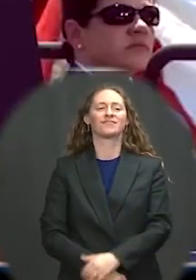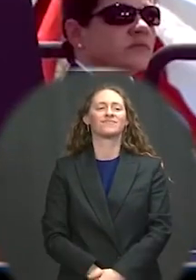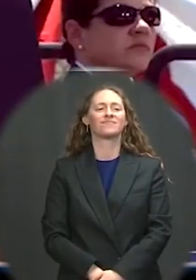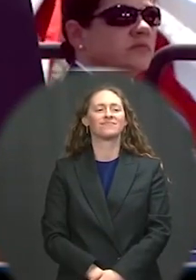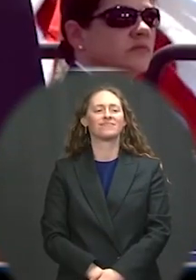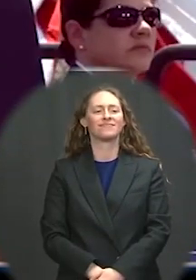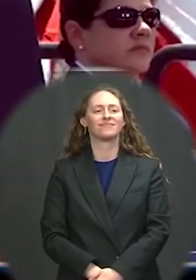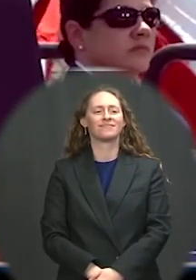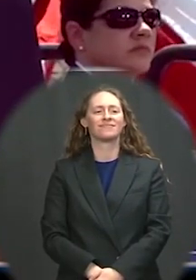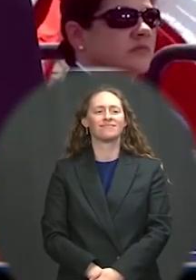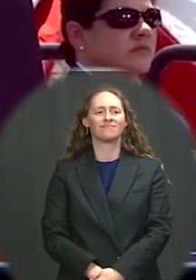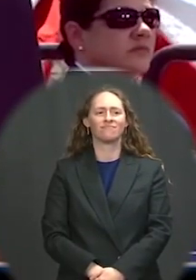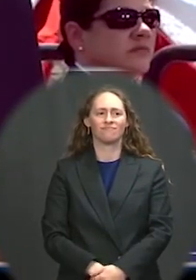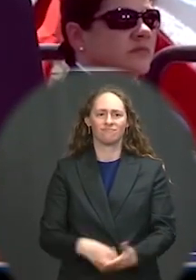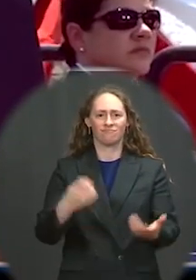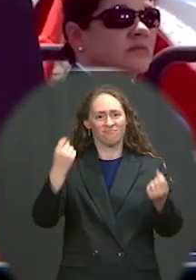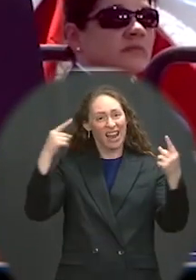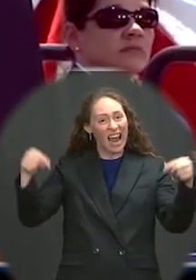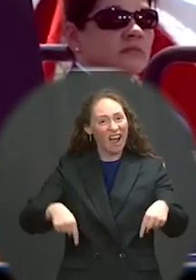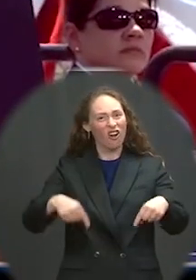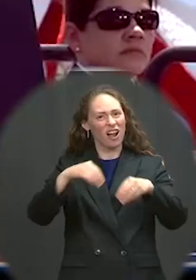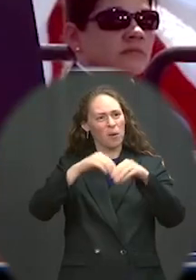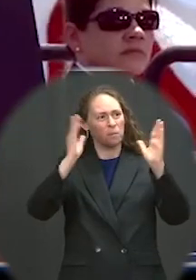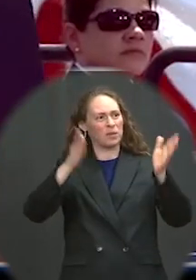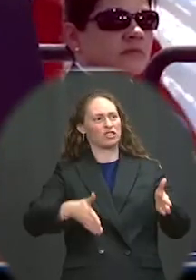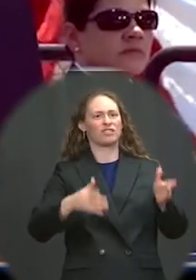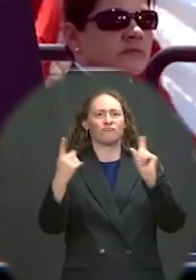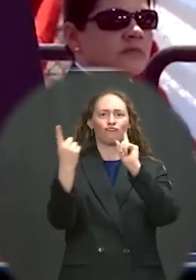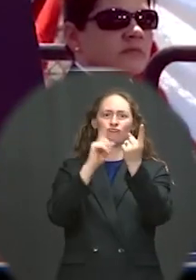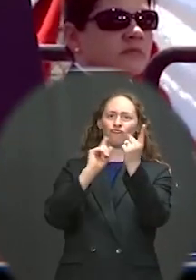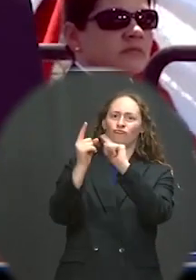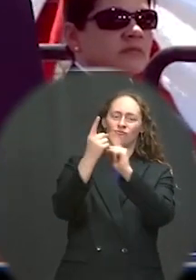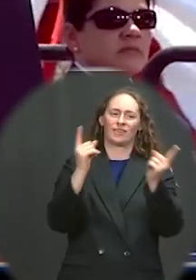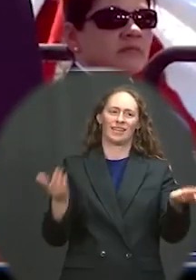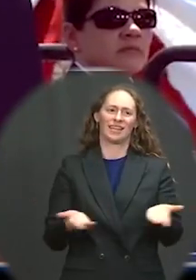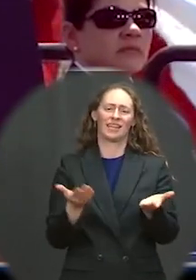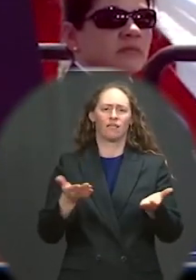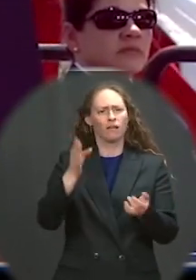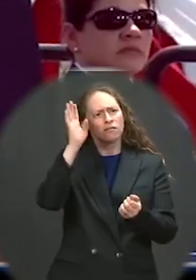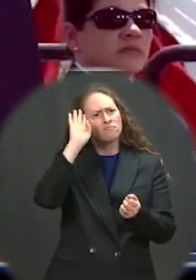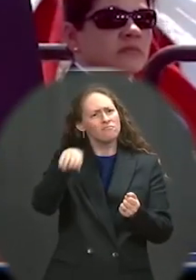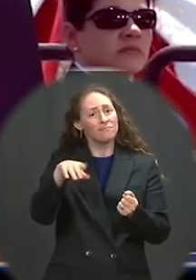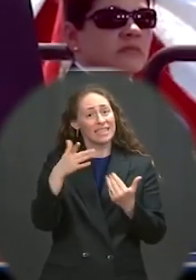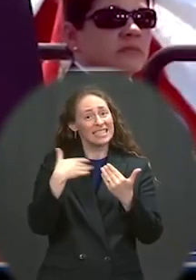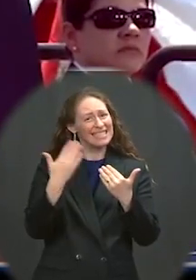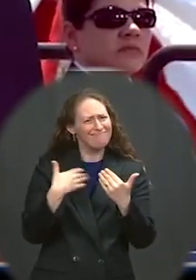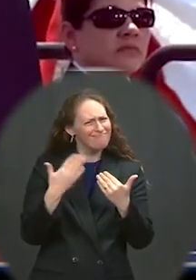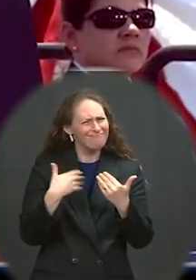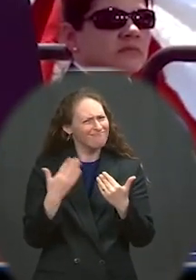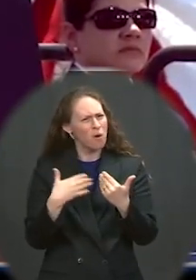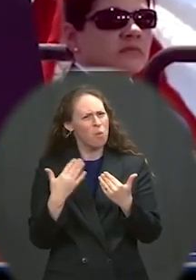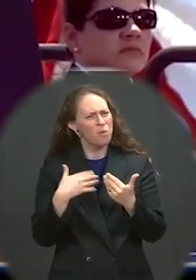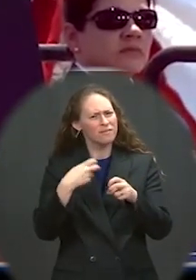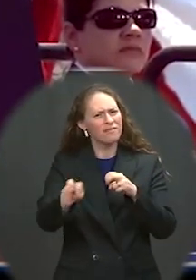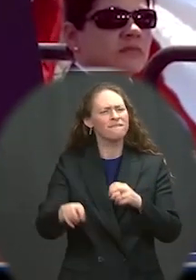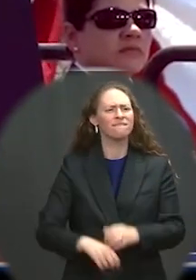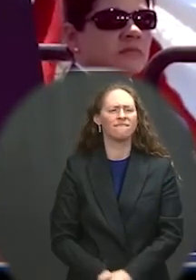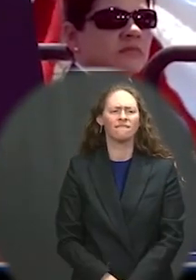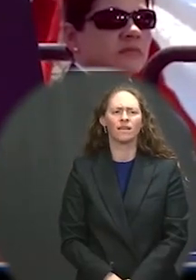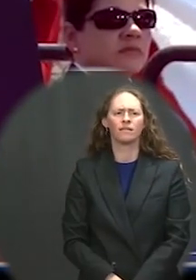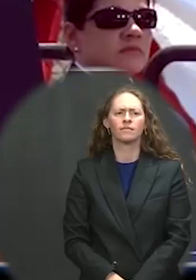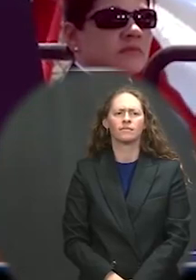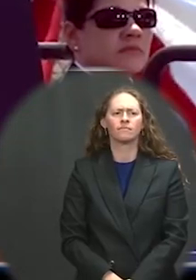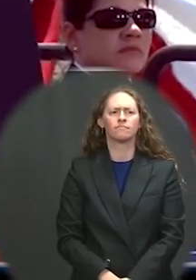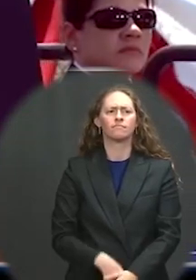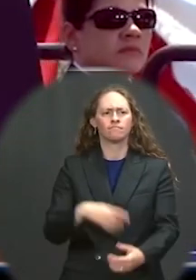looked and felt different, I'm sure. But you found ways — you found ways to keep many of the Academy's traditions alive, and maybe